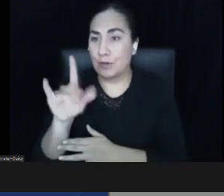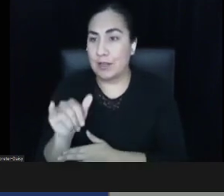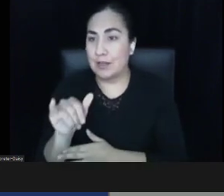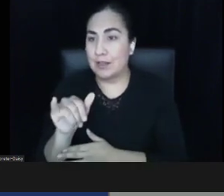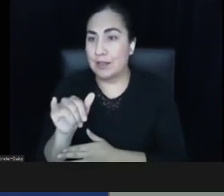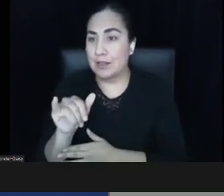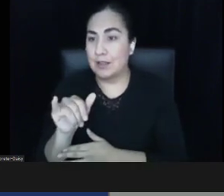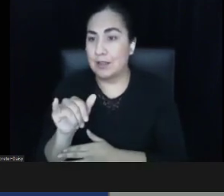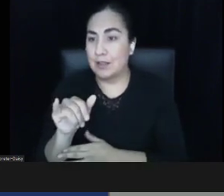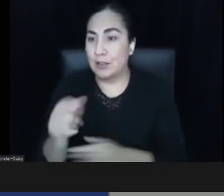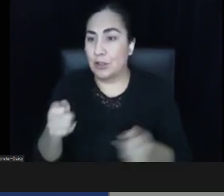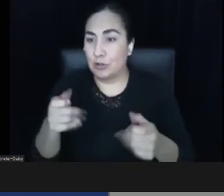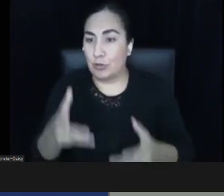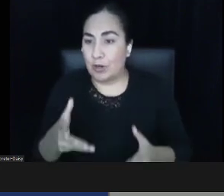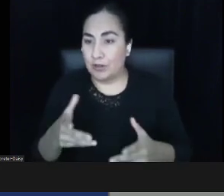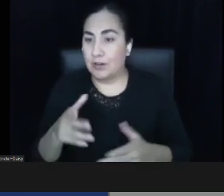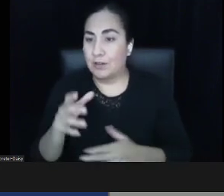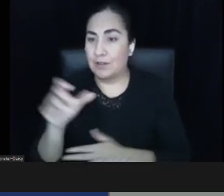of Arts and Culture.